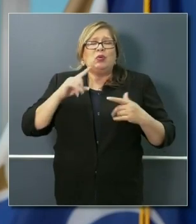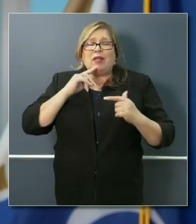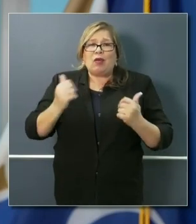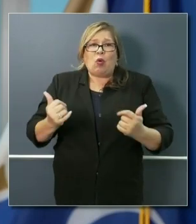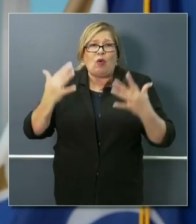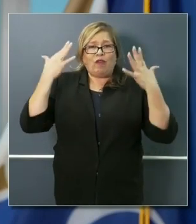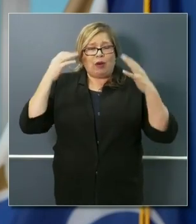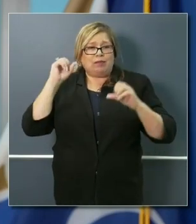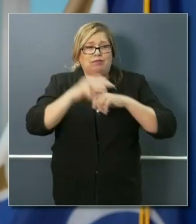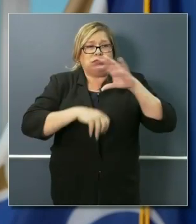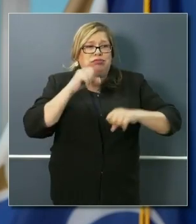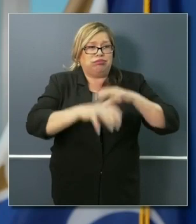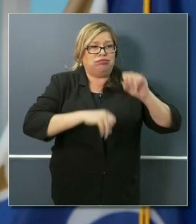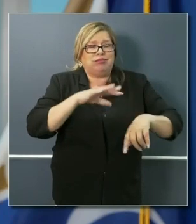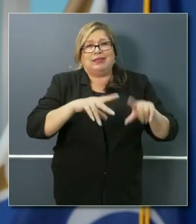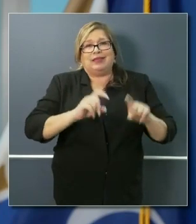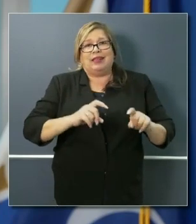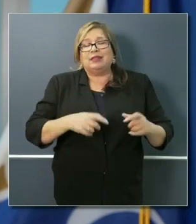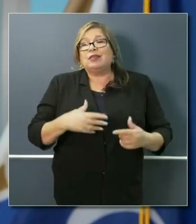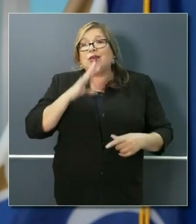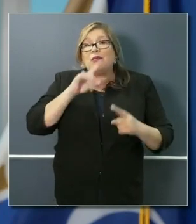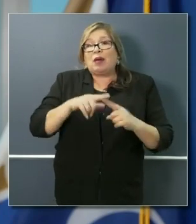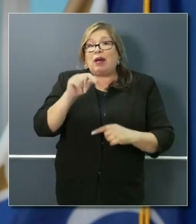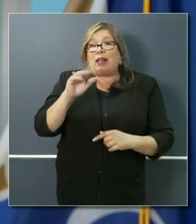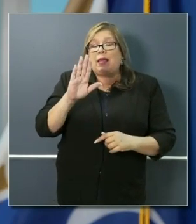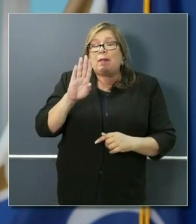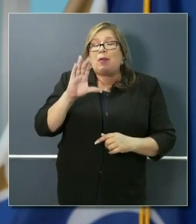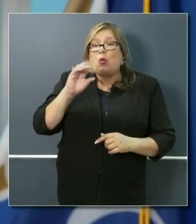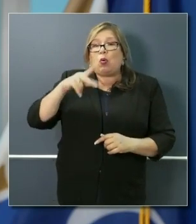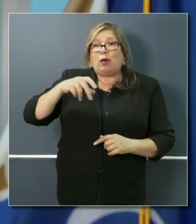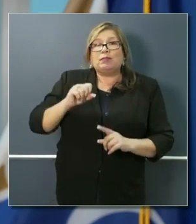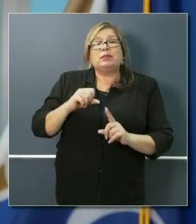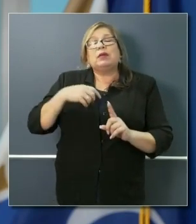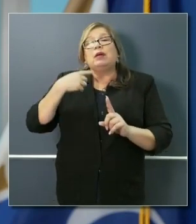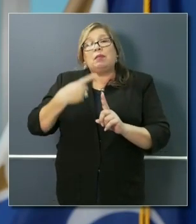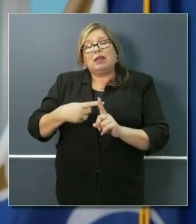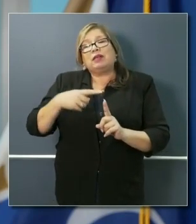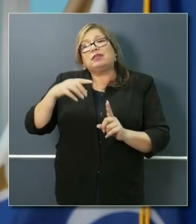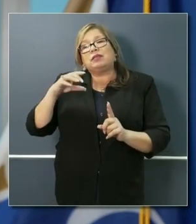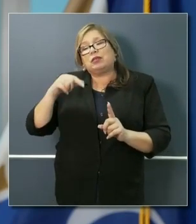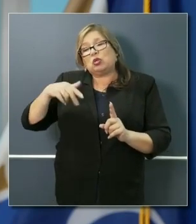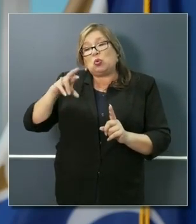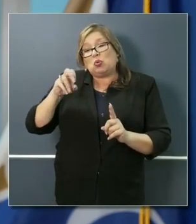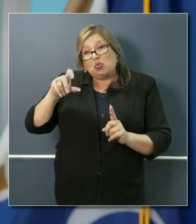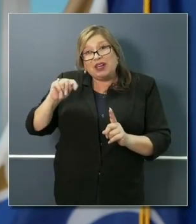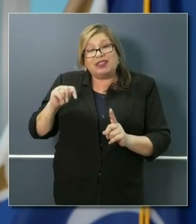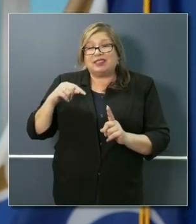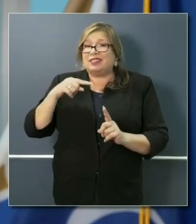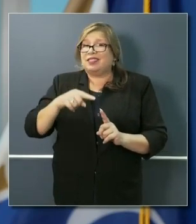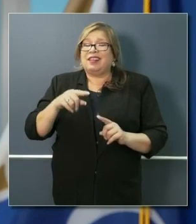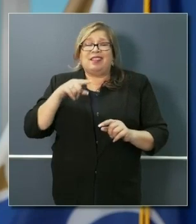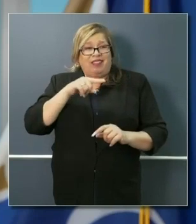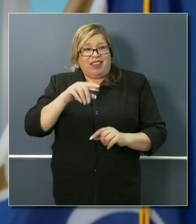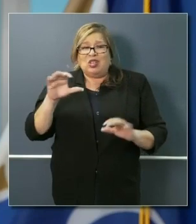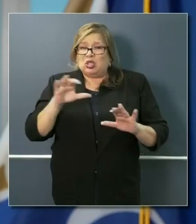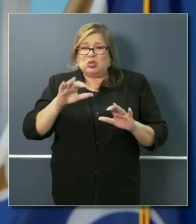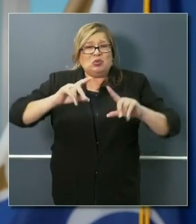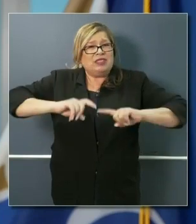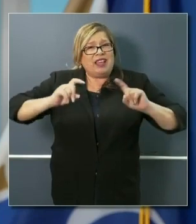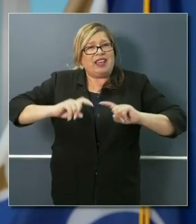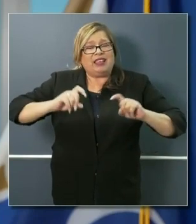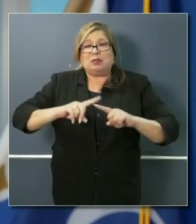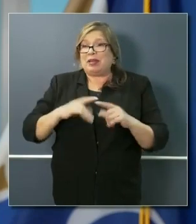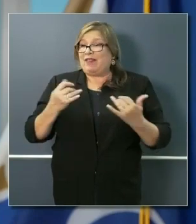demand. And, you know, you talk about LabCorp and Quest. This is what they do 24-7. Even this moment is overwhelming for them.